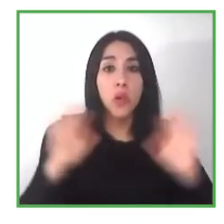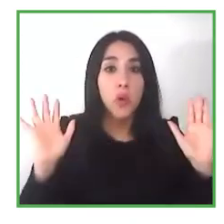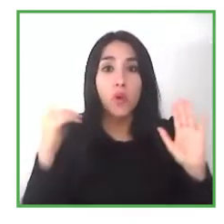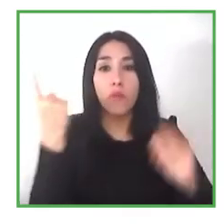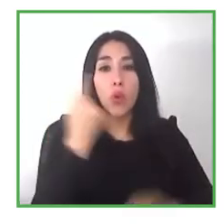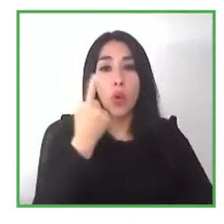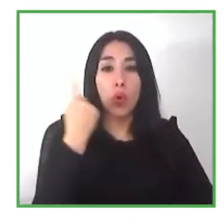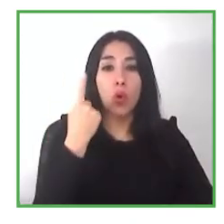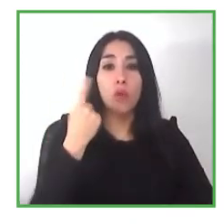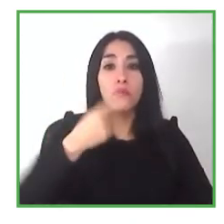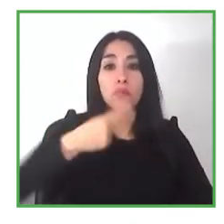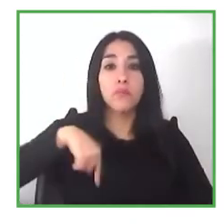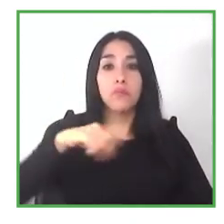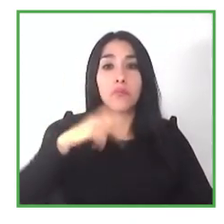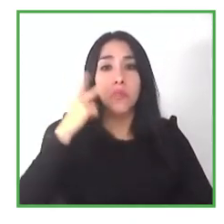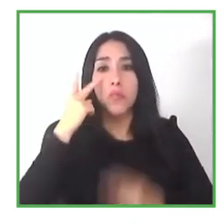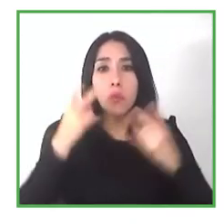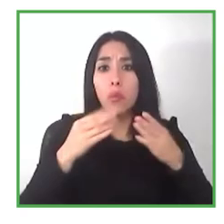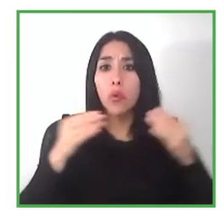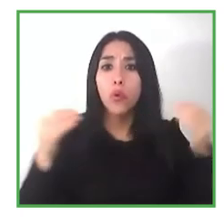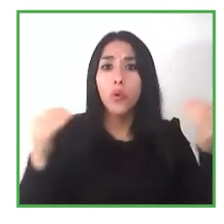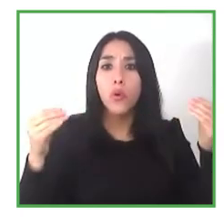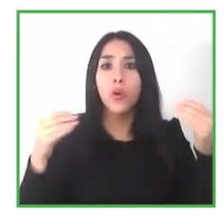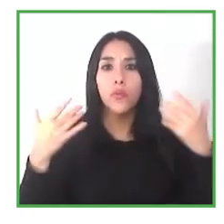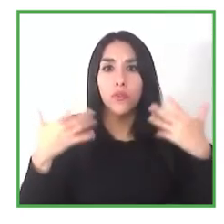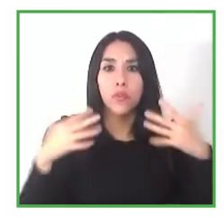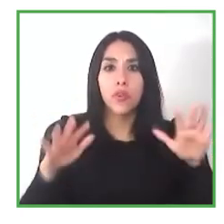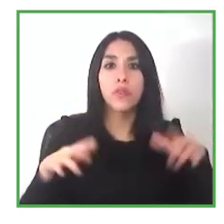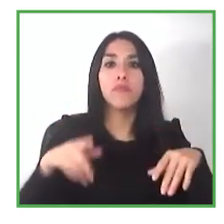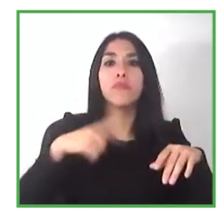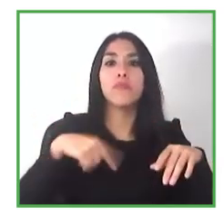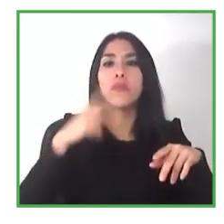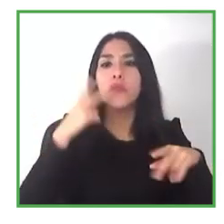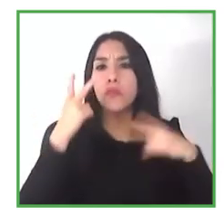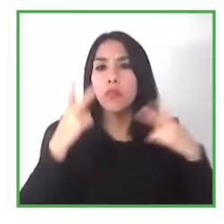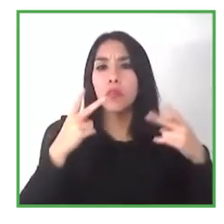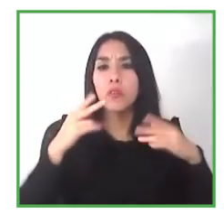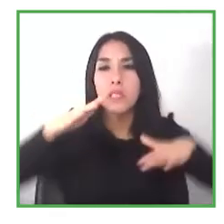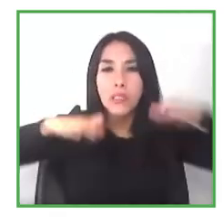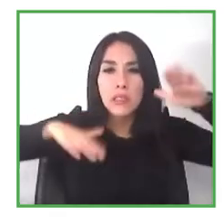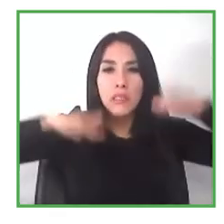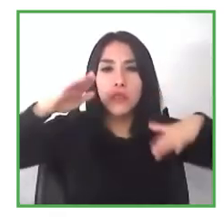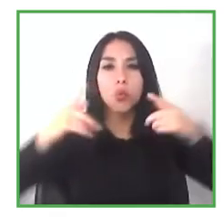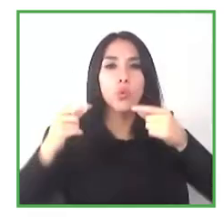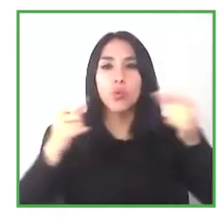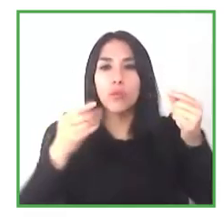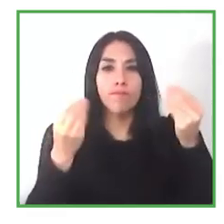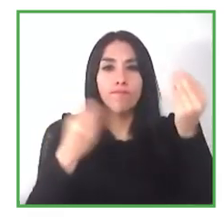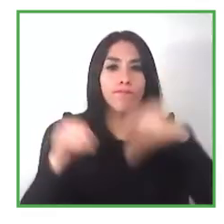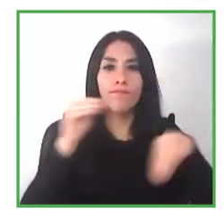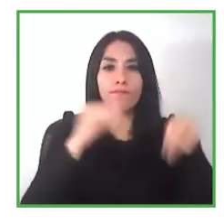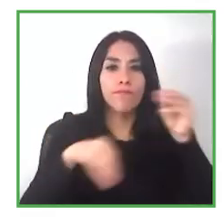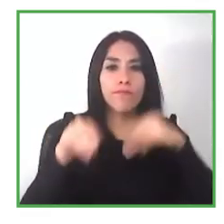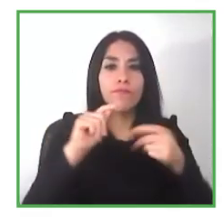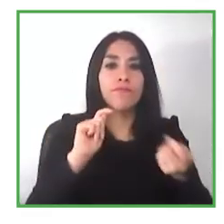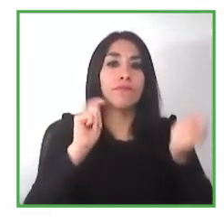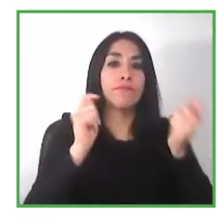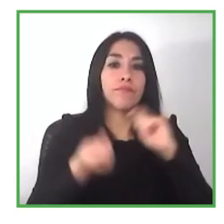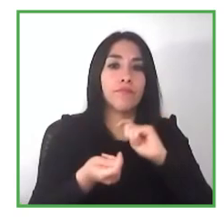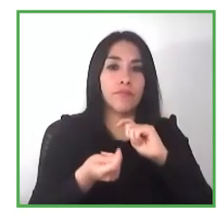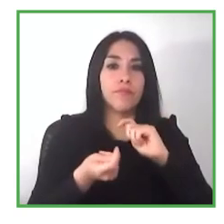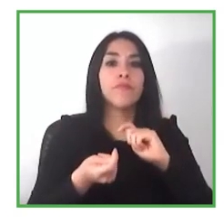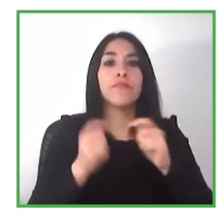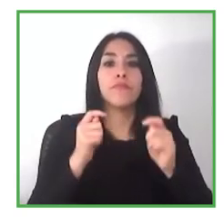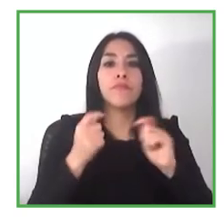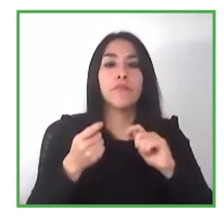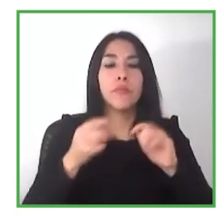it's typically your job coach um where that job coaching hasn't been available that's where there's